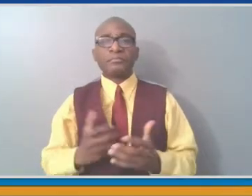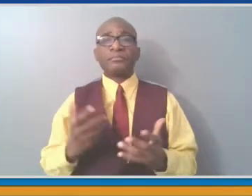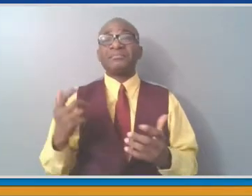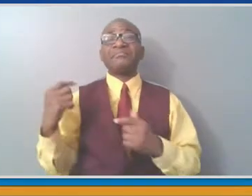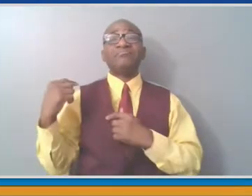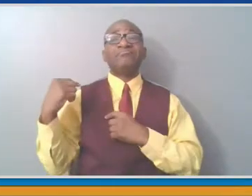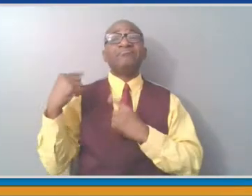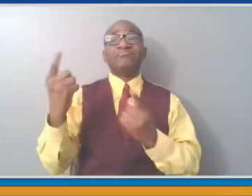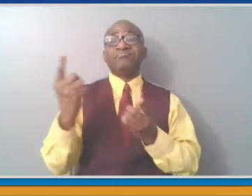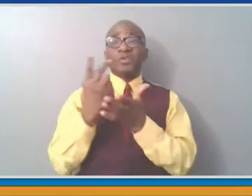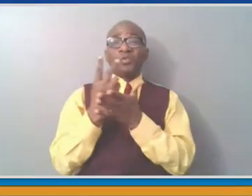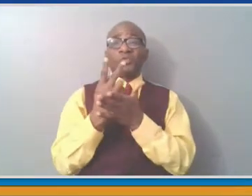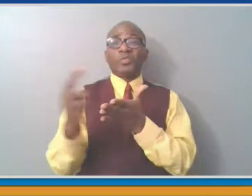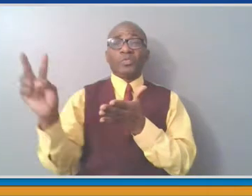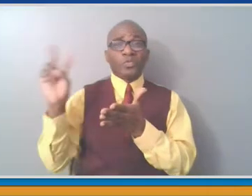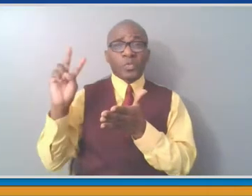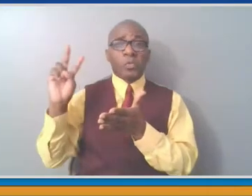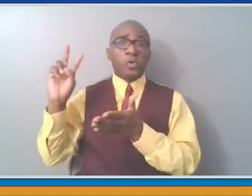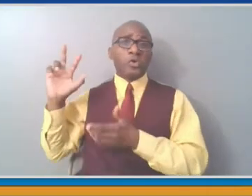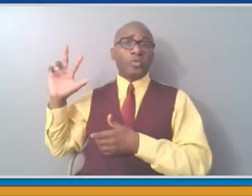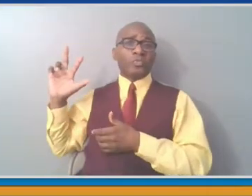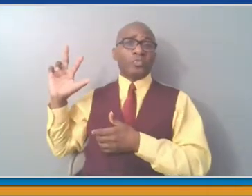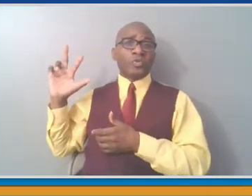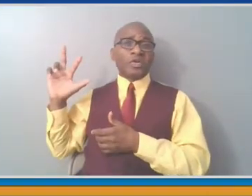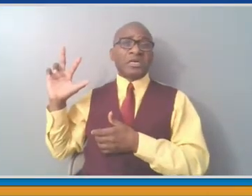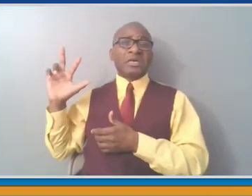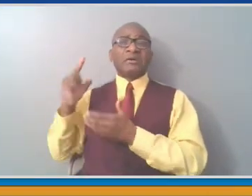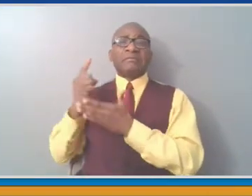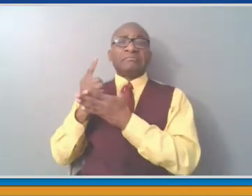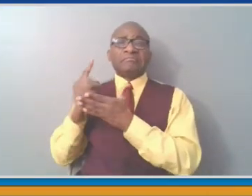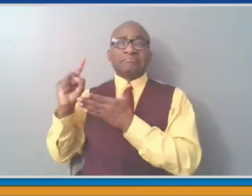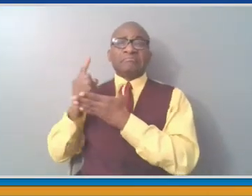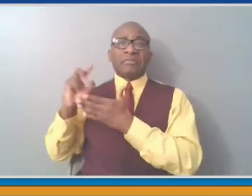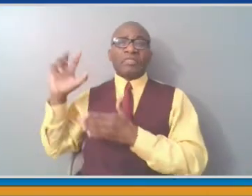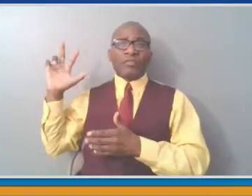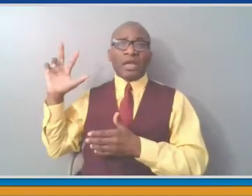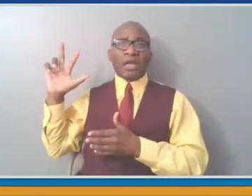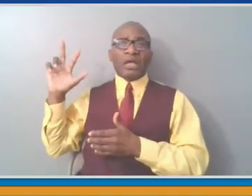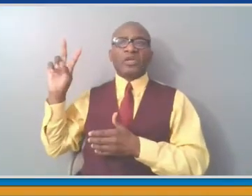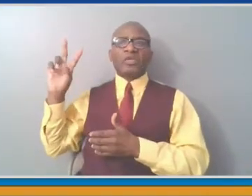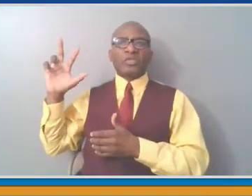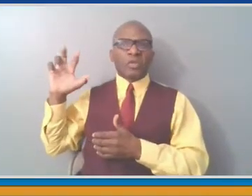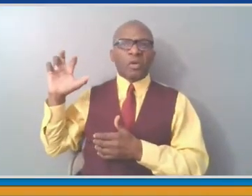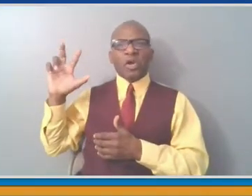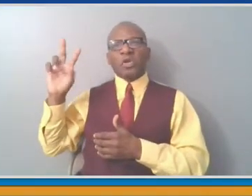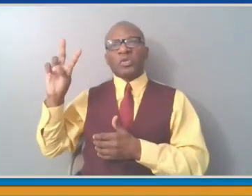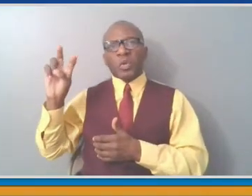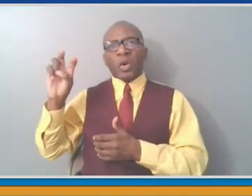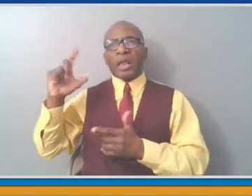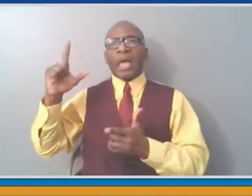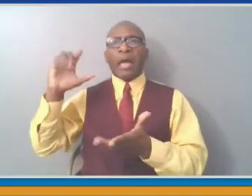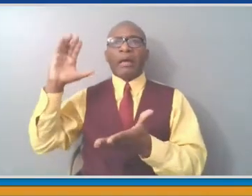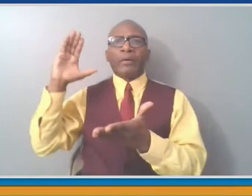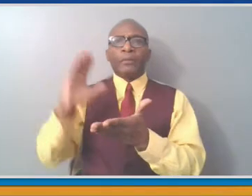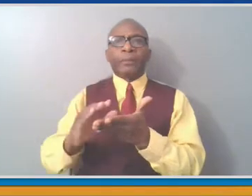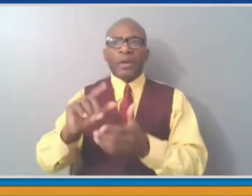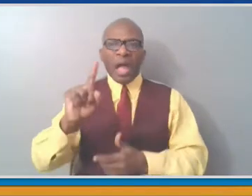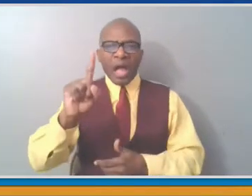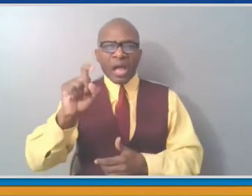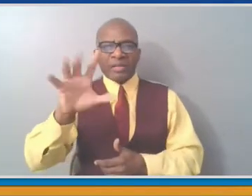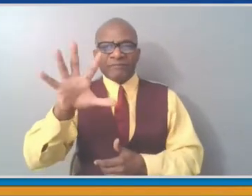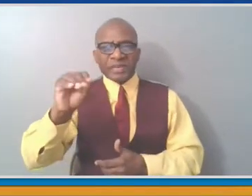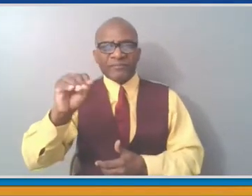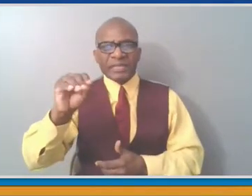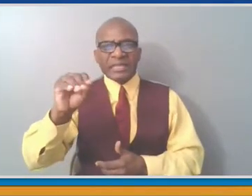weeks. And if you go back to that mid-January peak, we were almost 600 individuals. We're now down to 150. So clearly, that is a